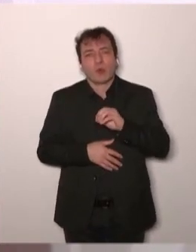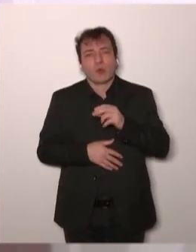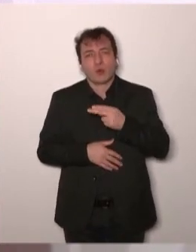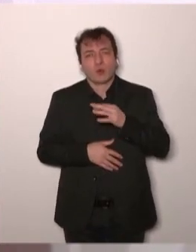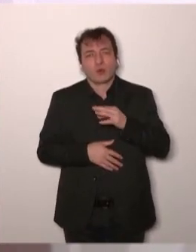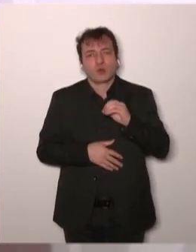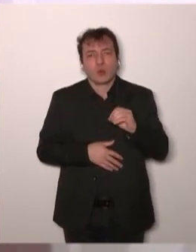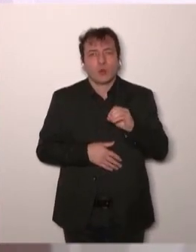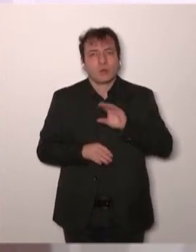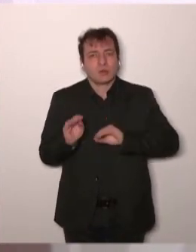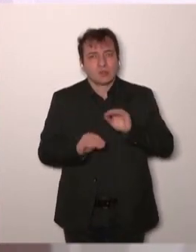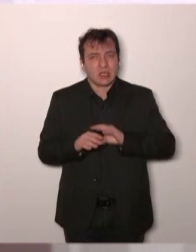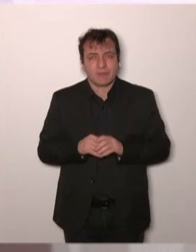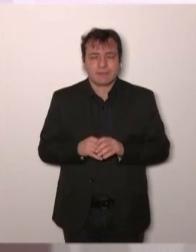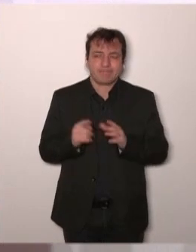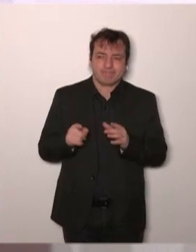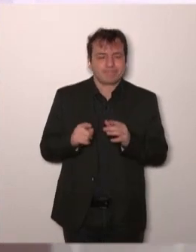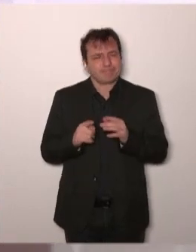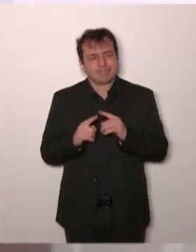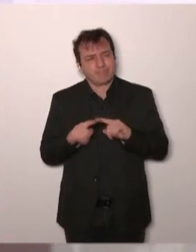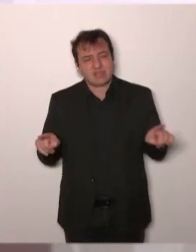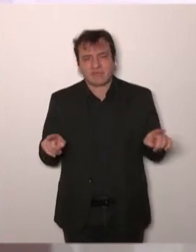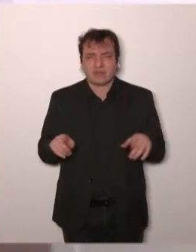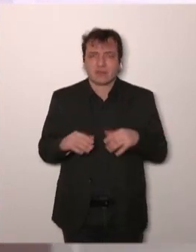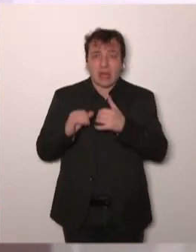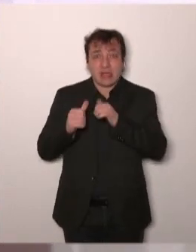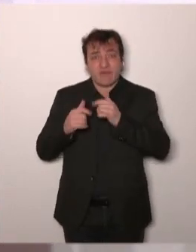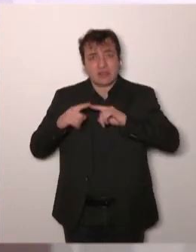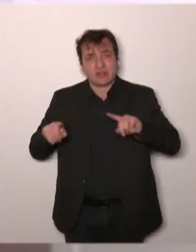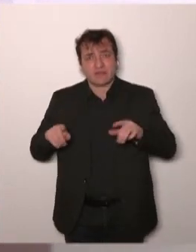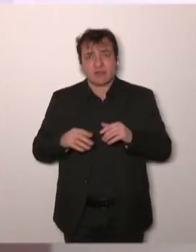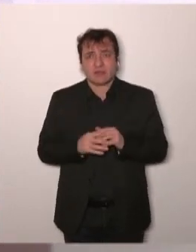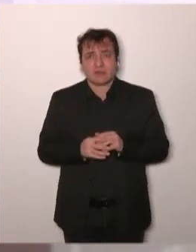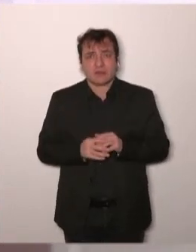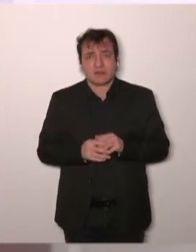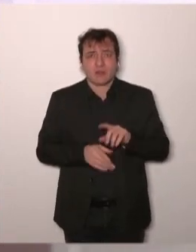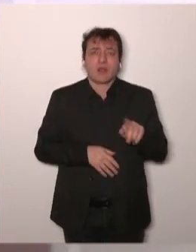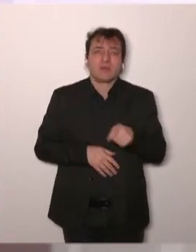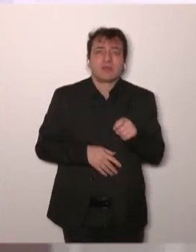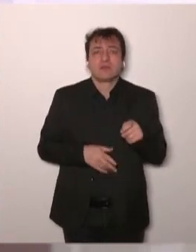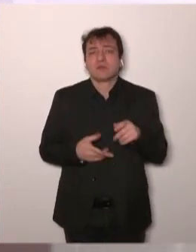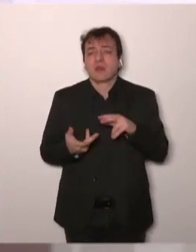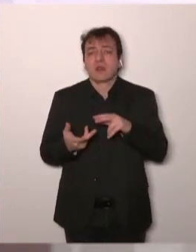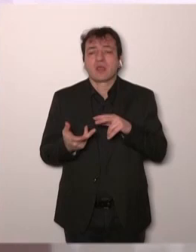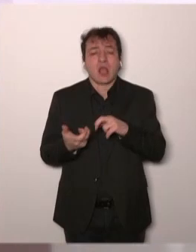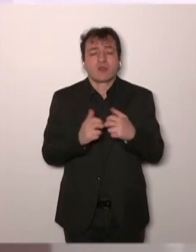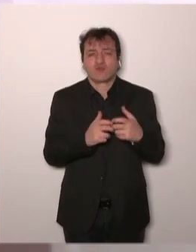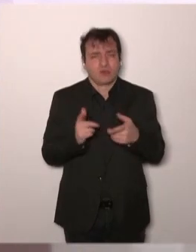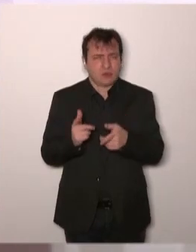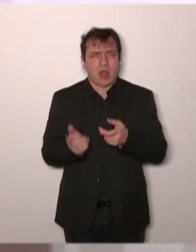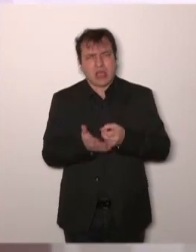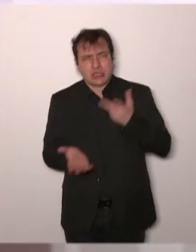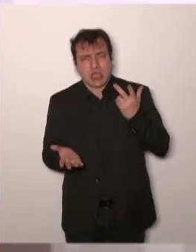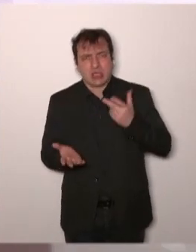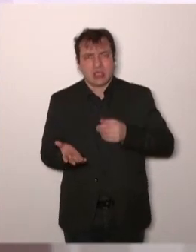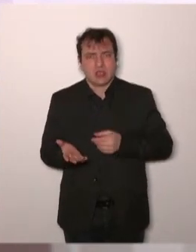different than for medicines, because you have the facility, they are built, they cost expensive, so we are already in the real life,